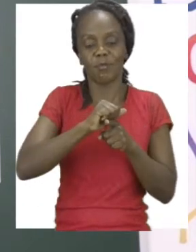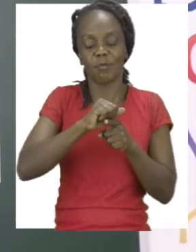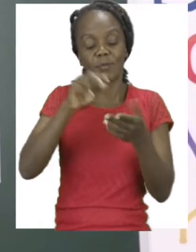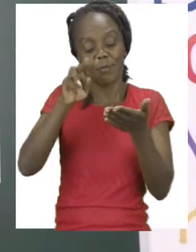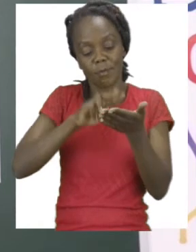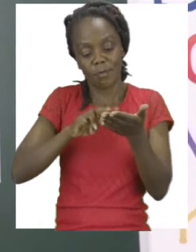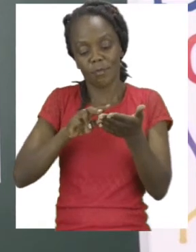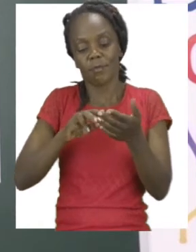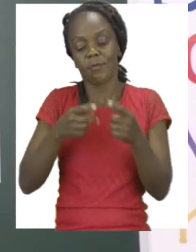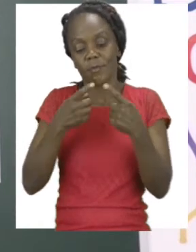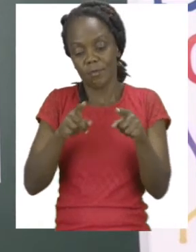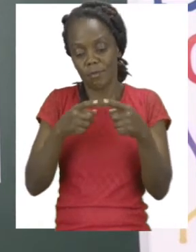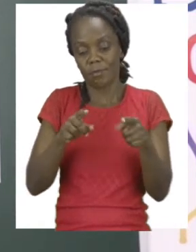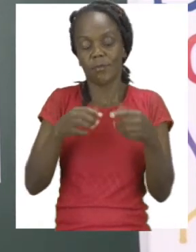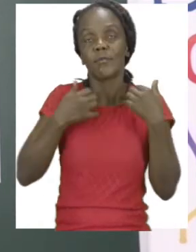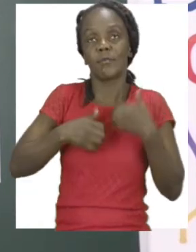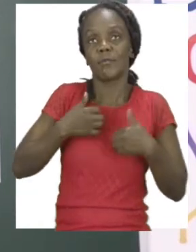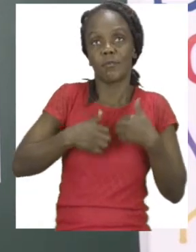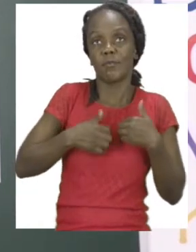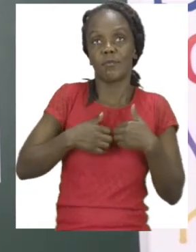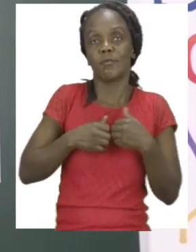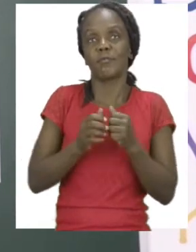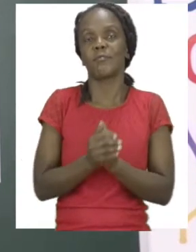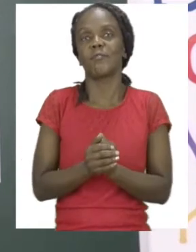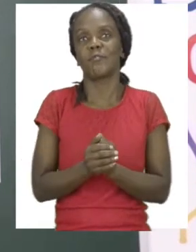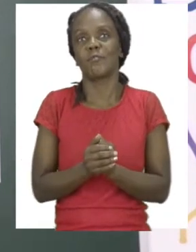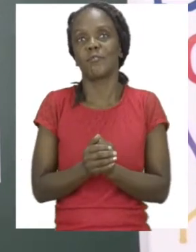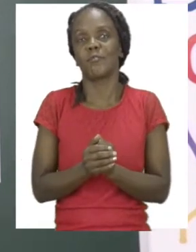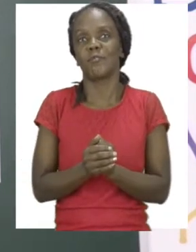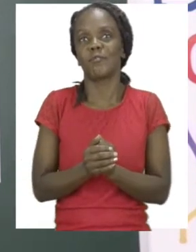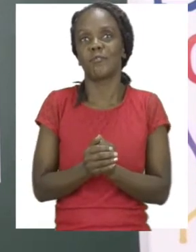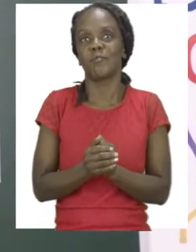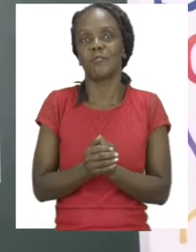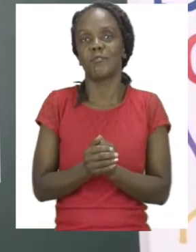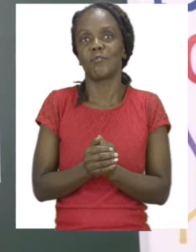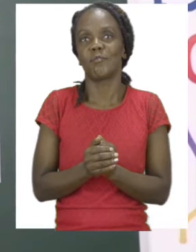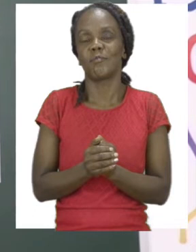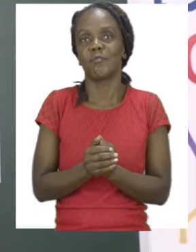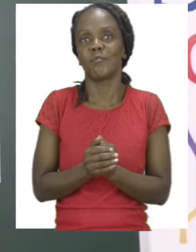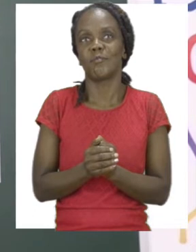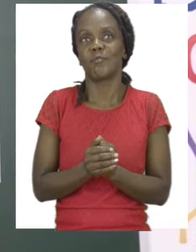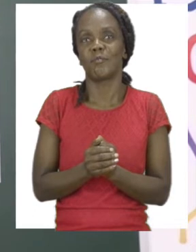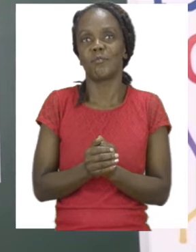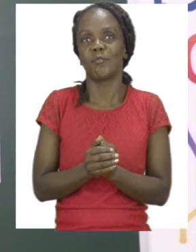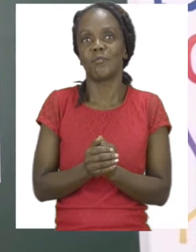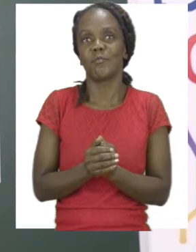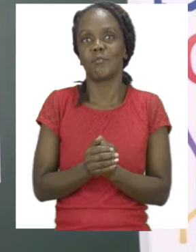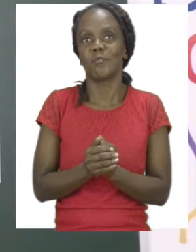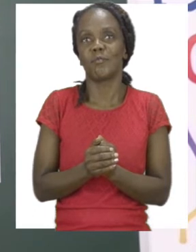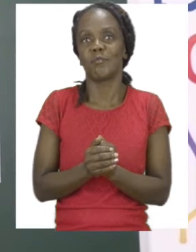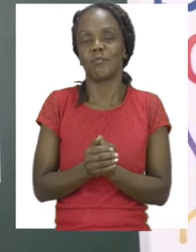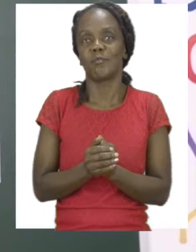emotions and even trying to act them out as well. In the meantime, now, let us go to our